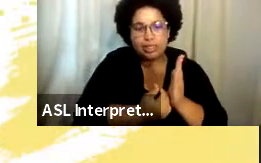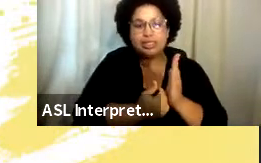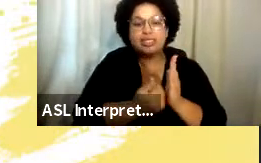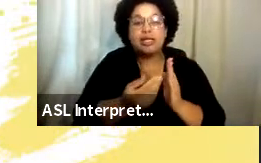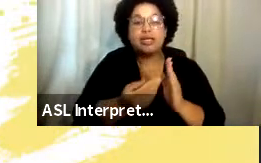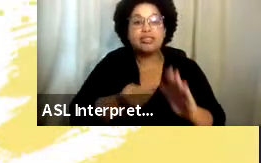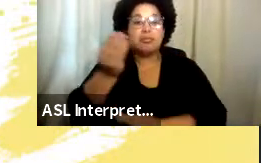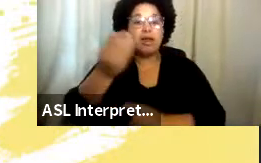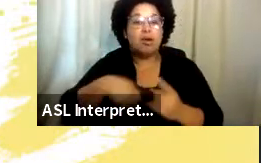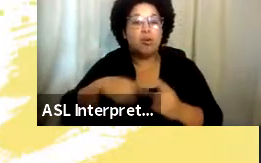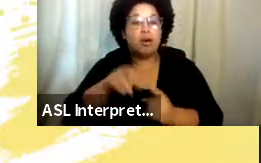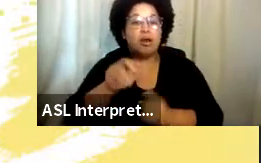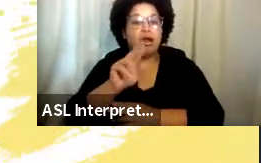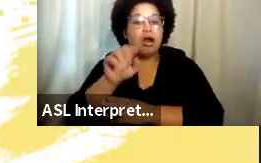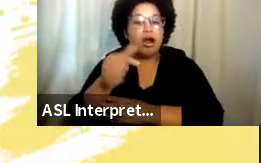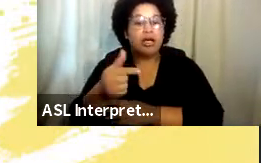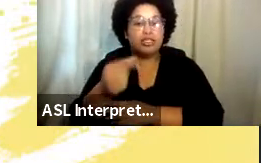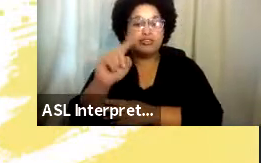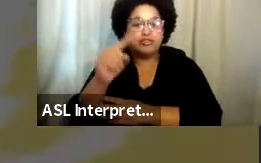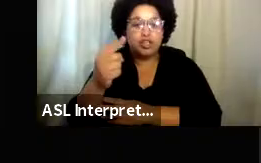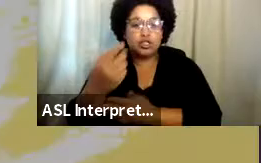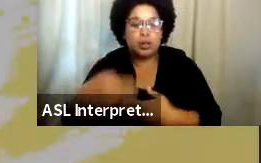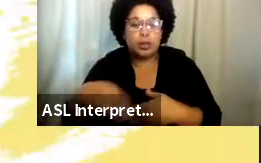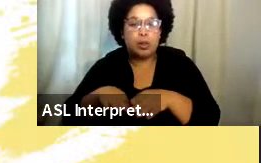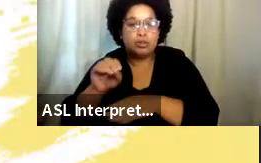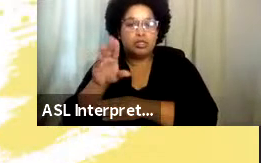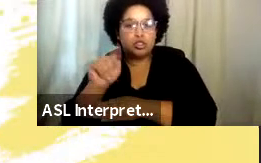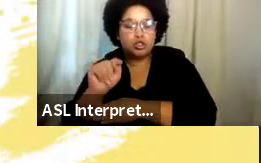August 1st and close on October 31st.